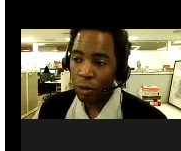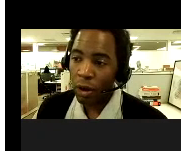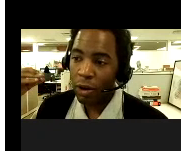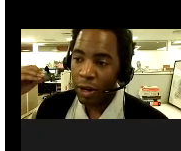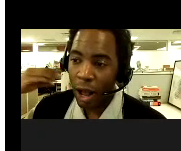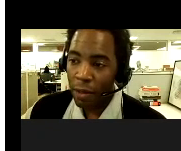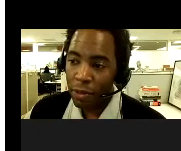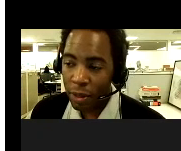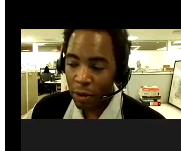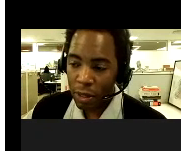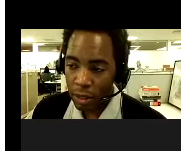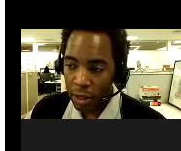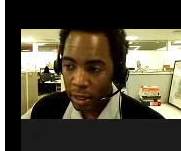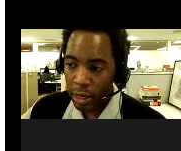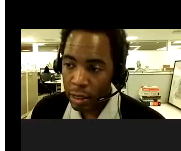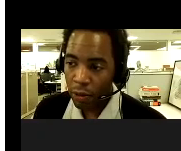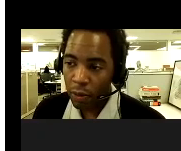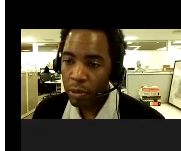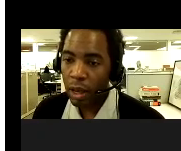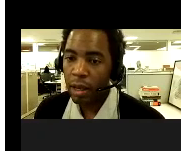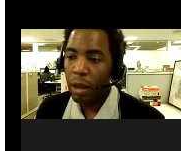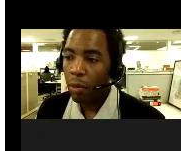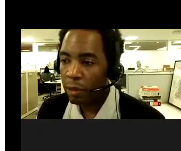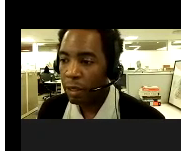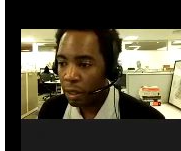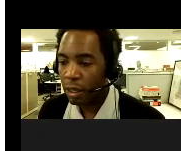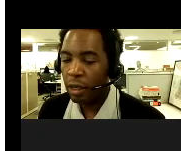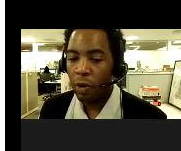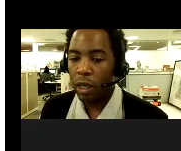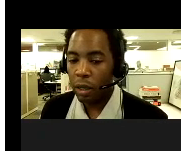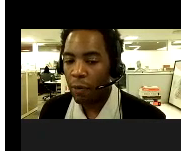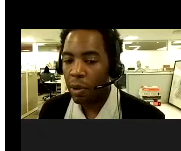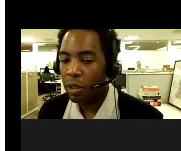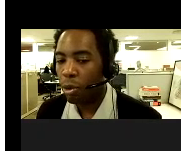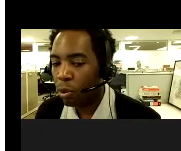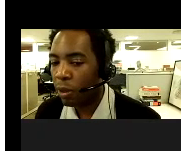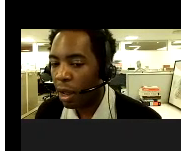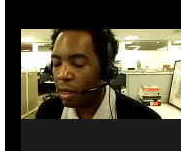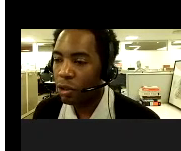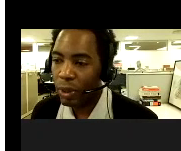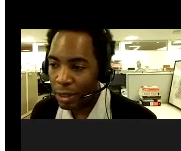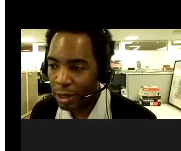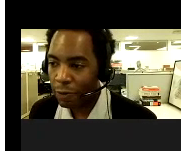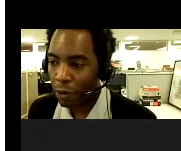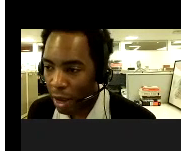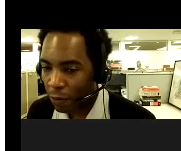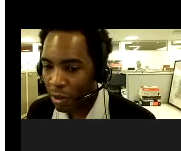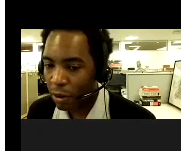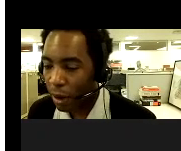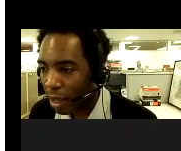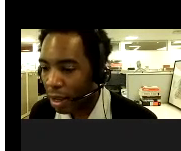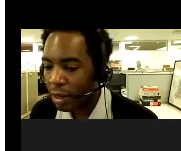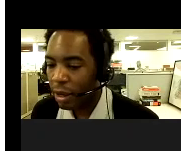visuals are on their, these data is on the website, but that's basically what we look at. We want the purple line to extend further